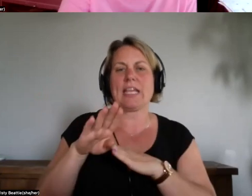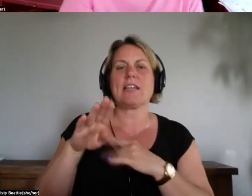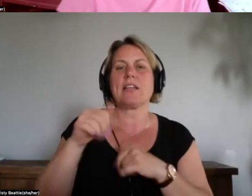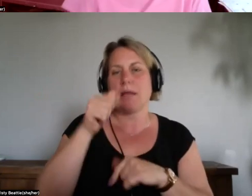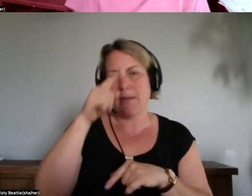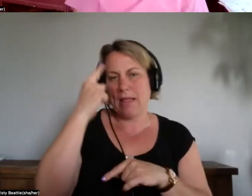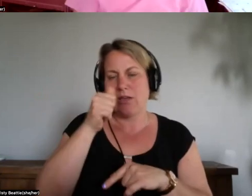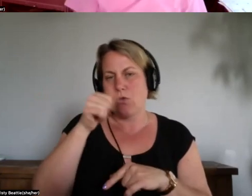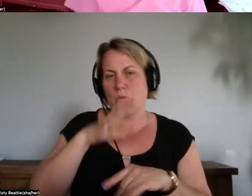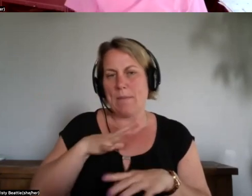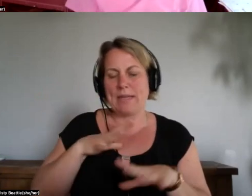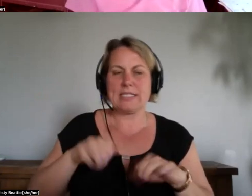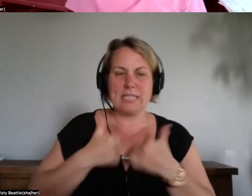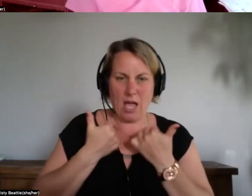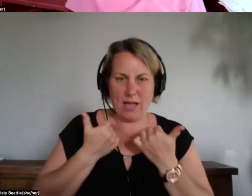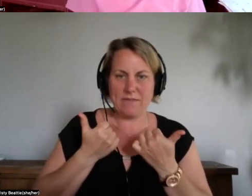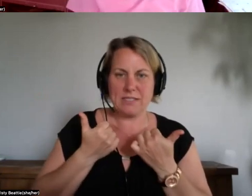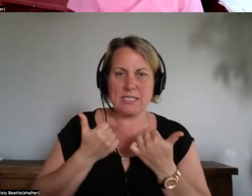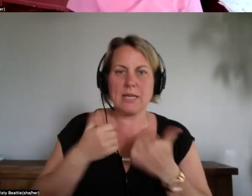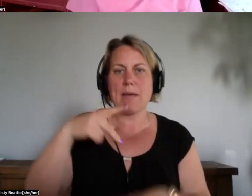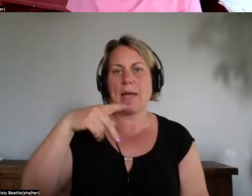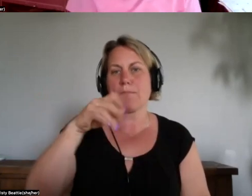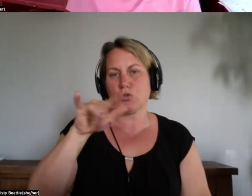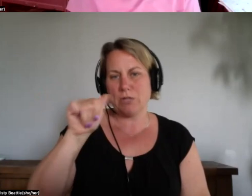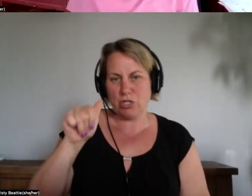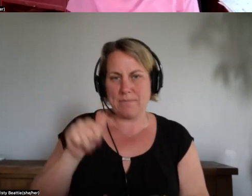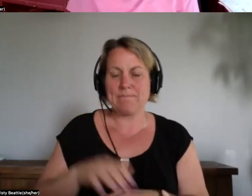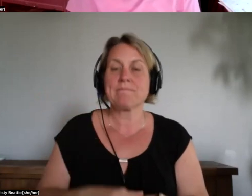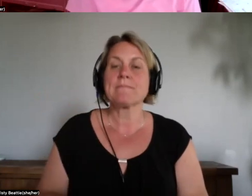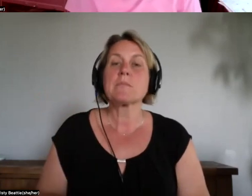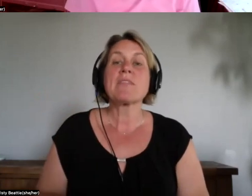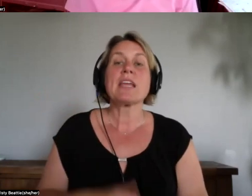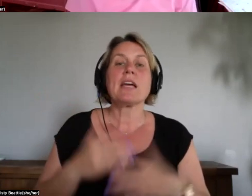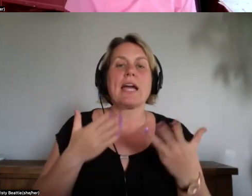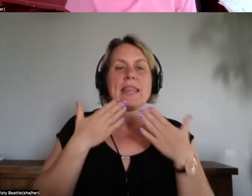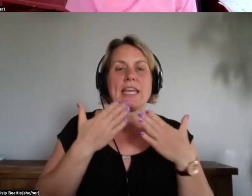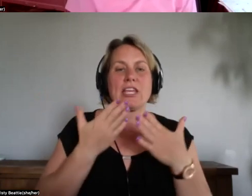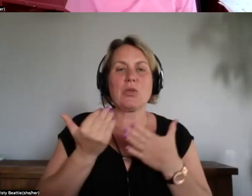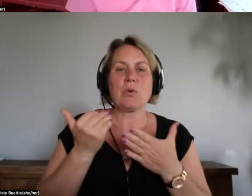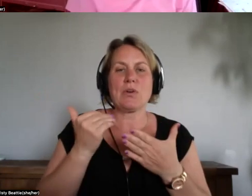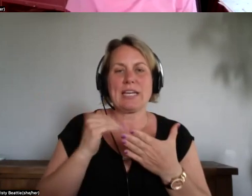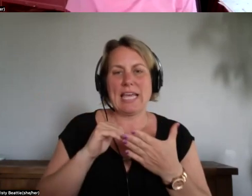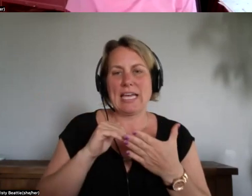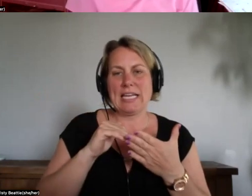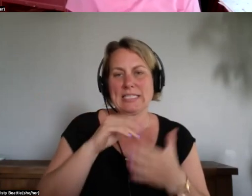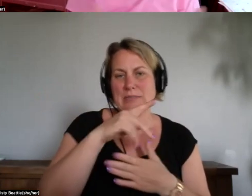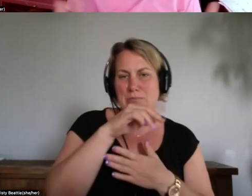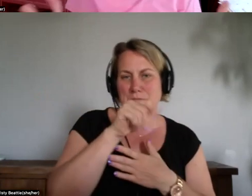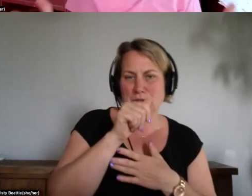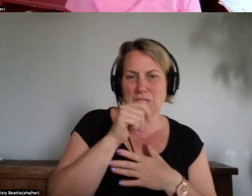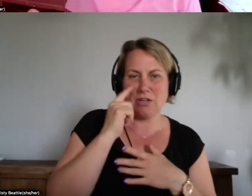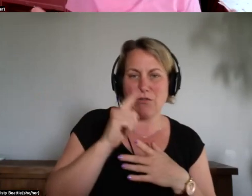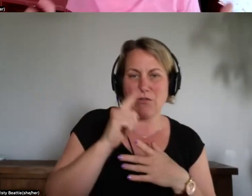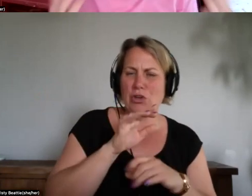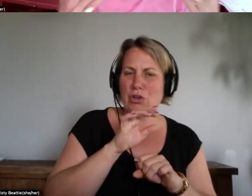patricia again thank you so much and we just want